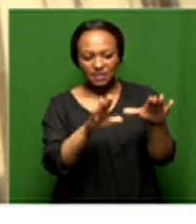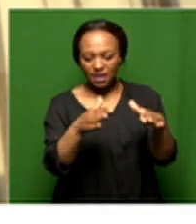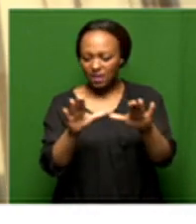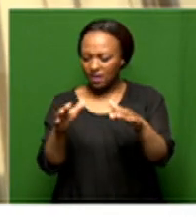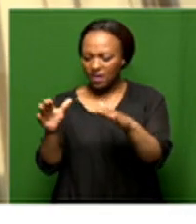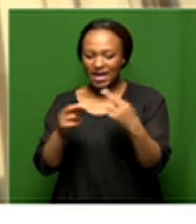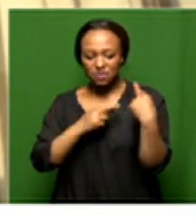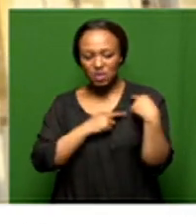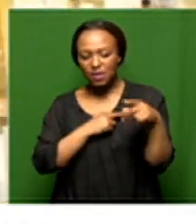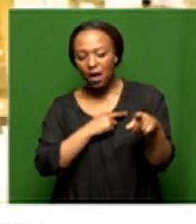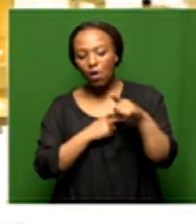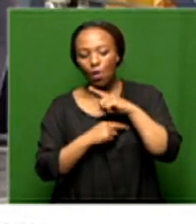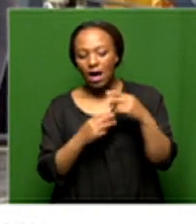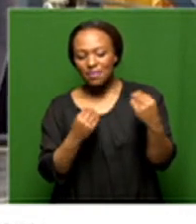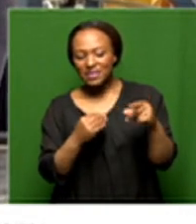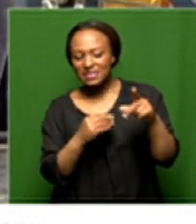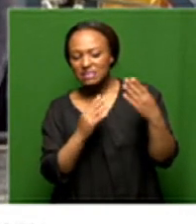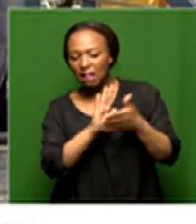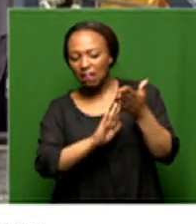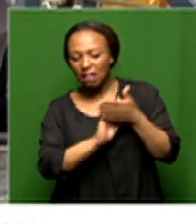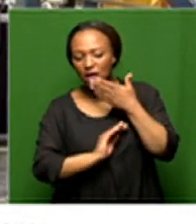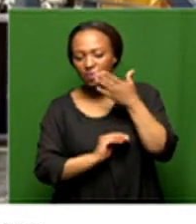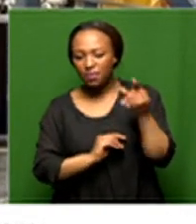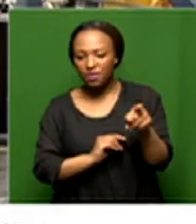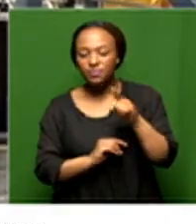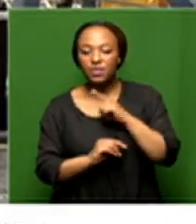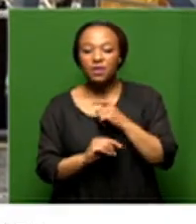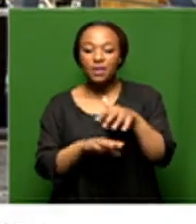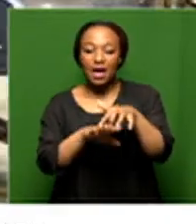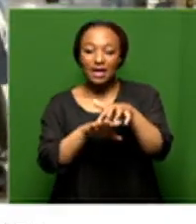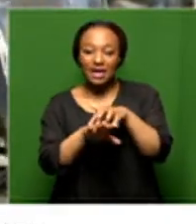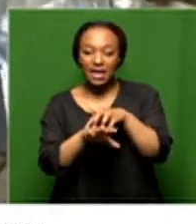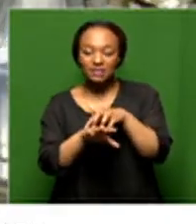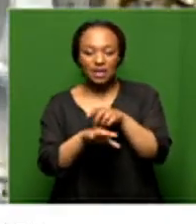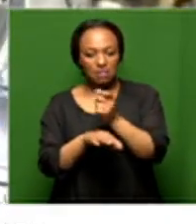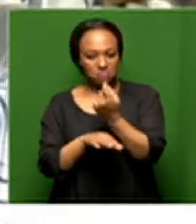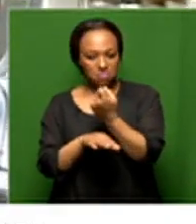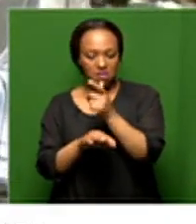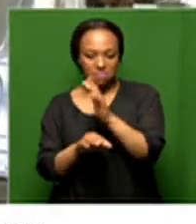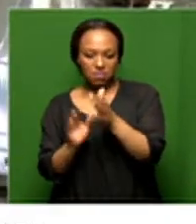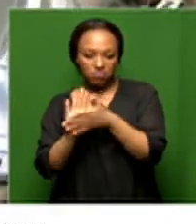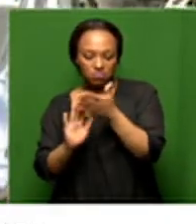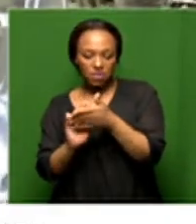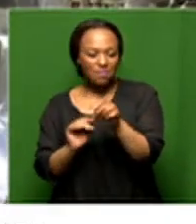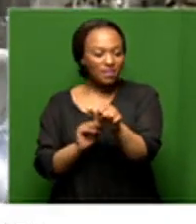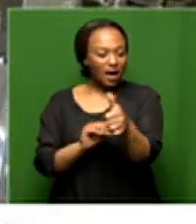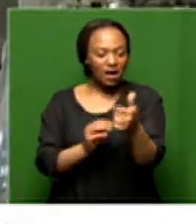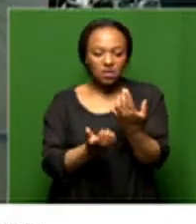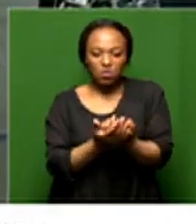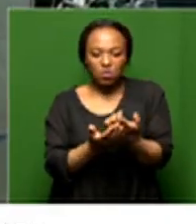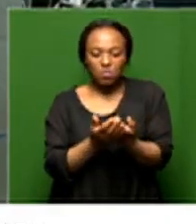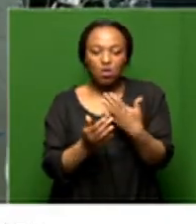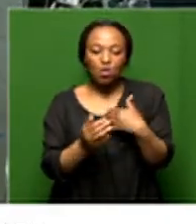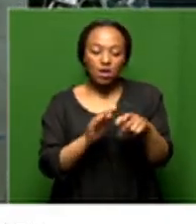contraction in these instances across the economy except agriculture so if you look at the economic value chain there's a